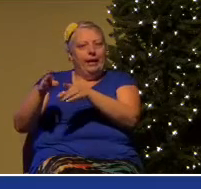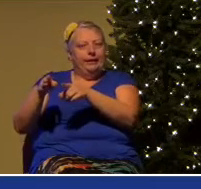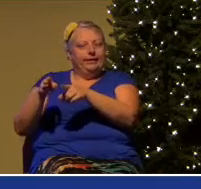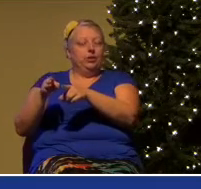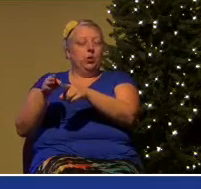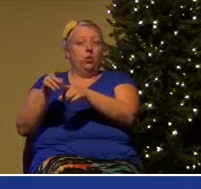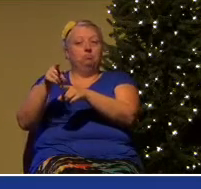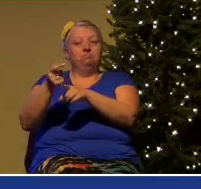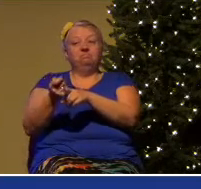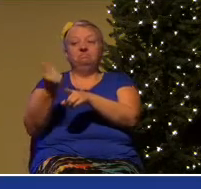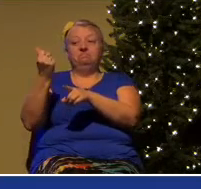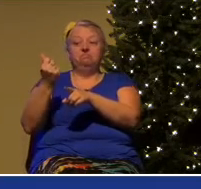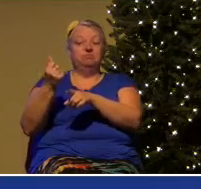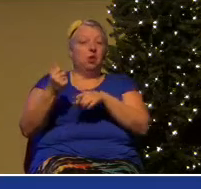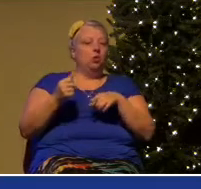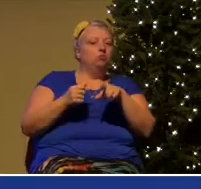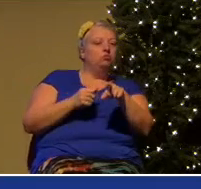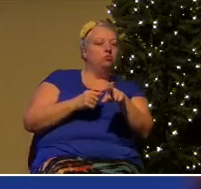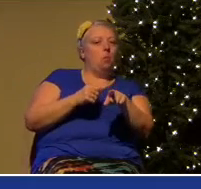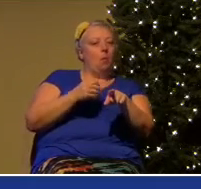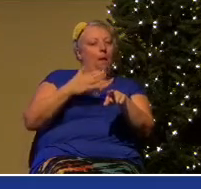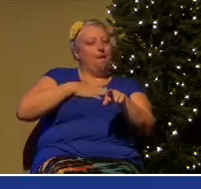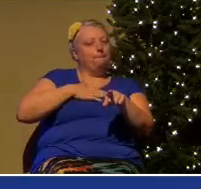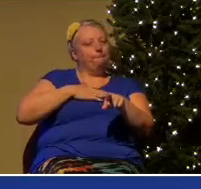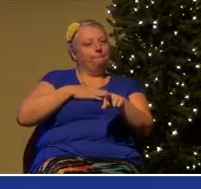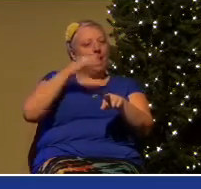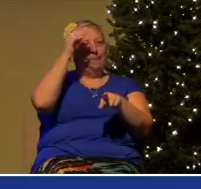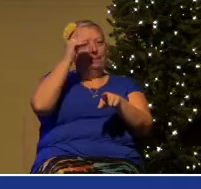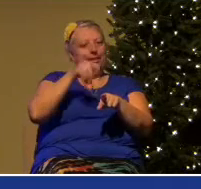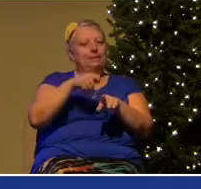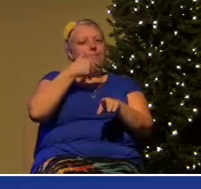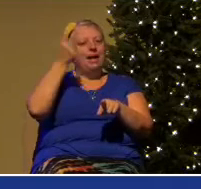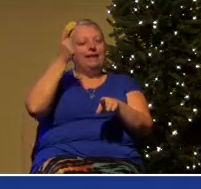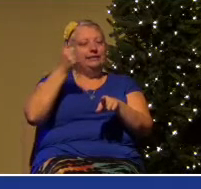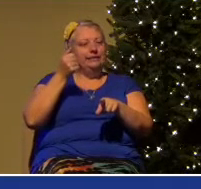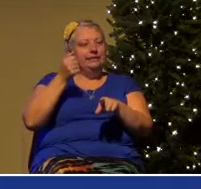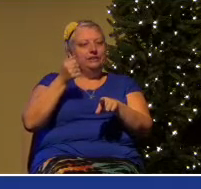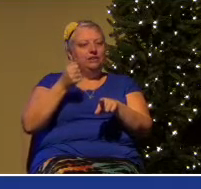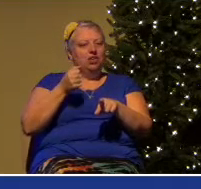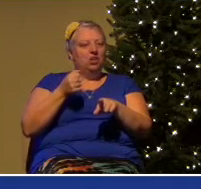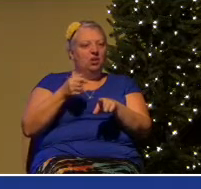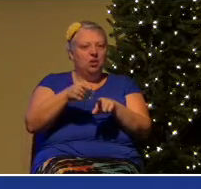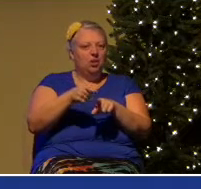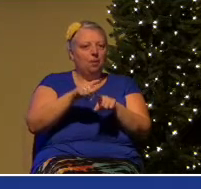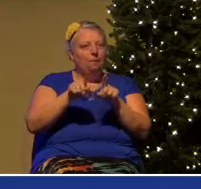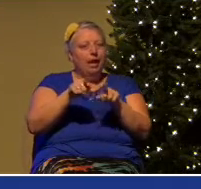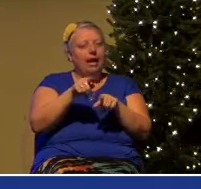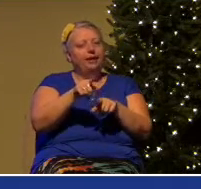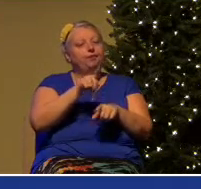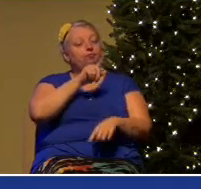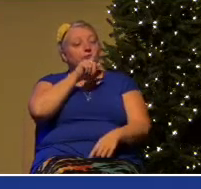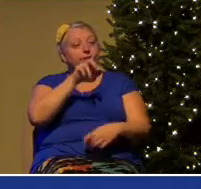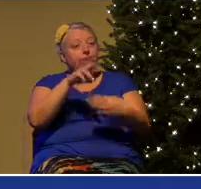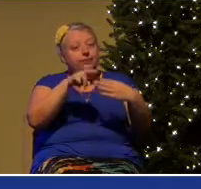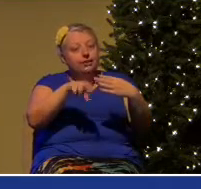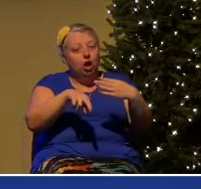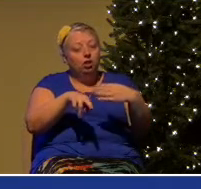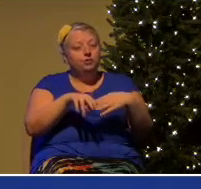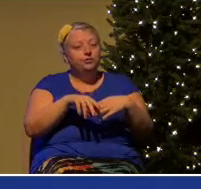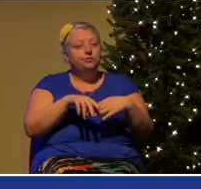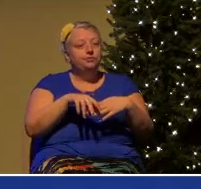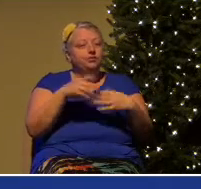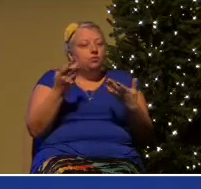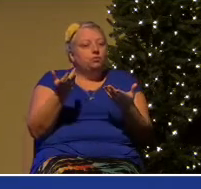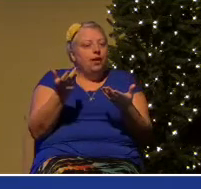thing, but it can be a good thing because it represents the collective wisdom of the generations. This is how life